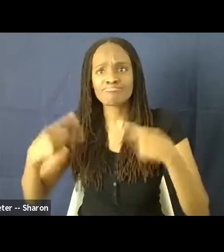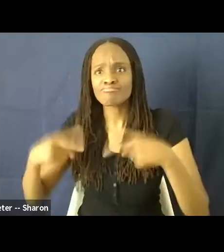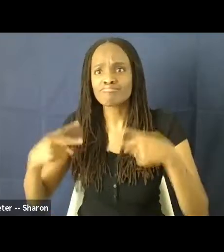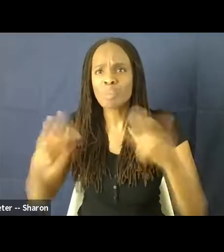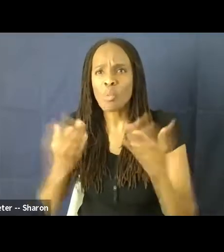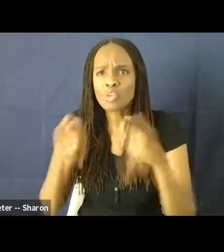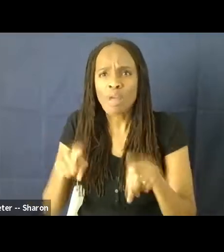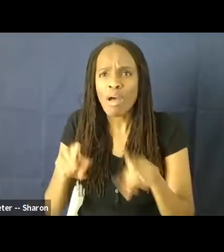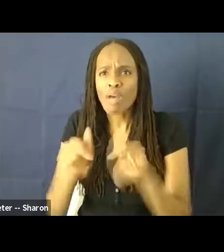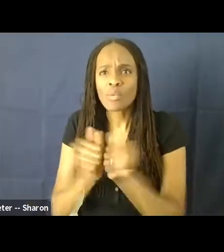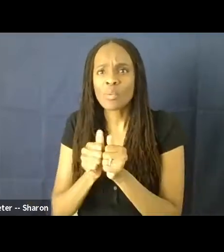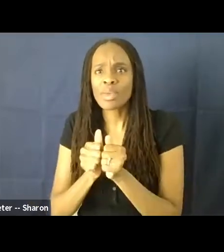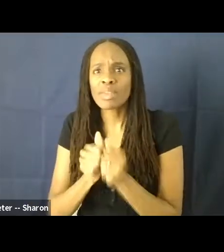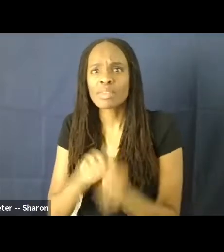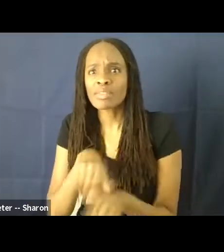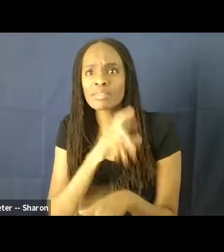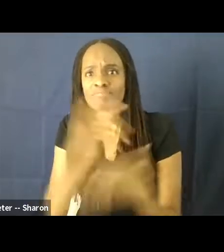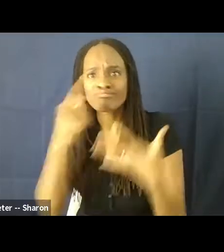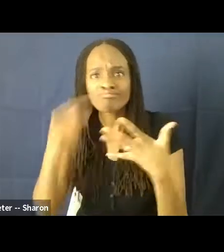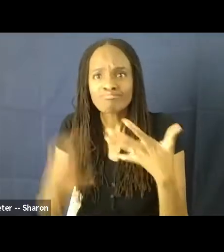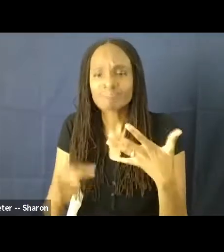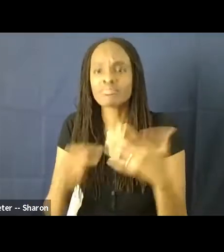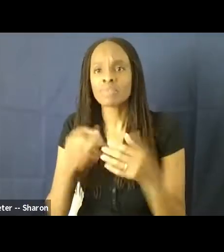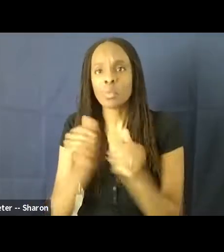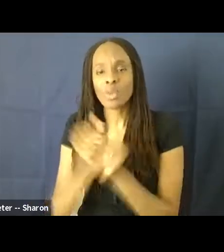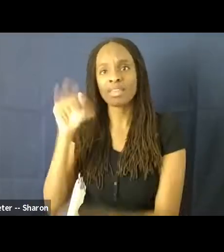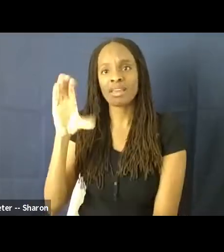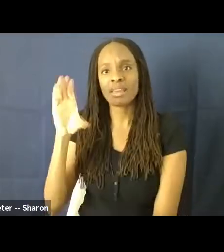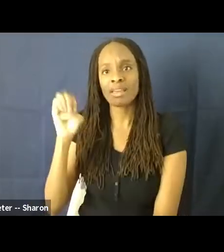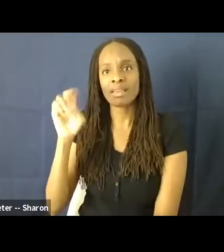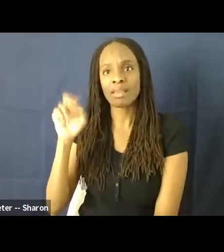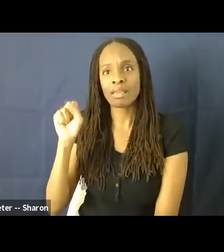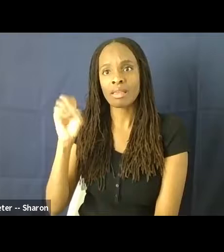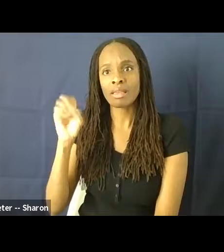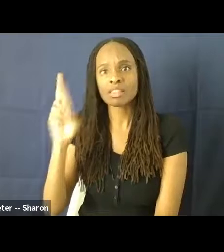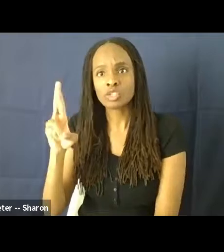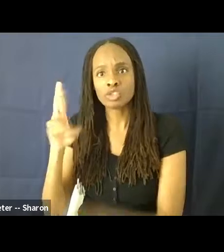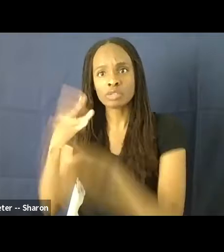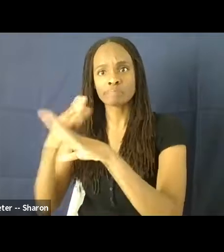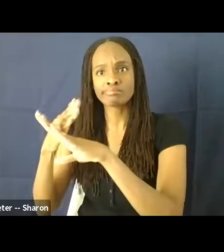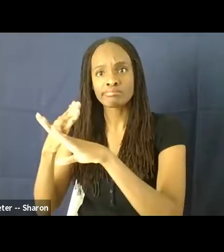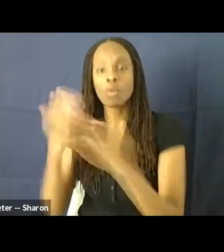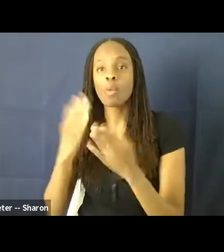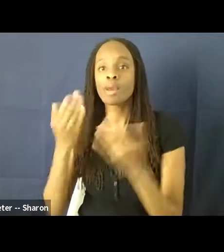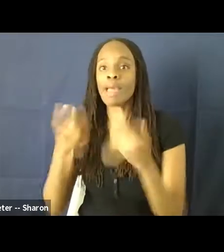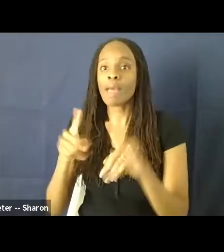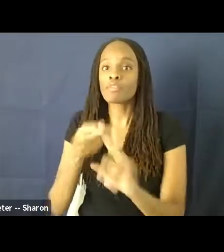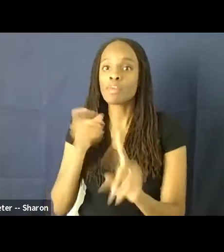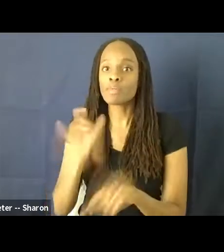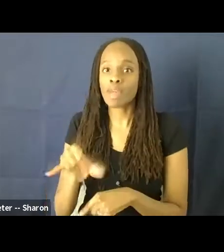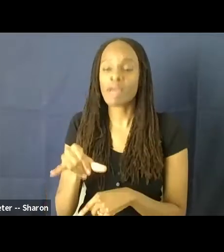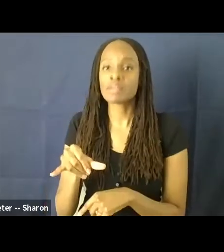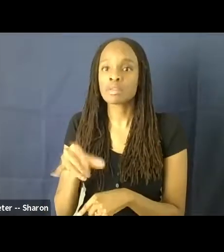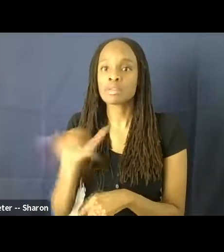going on with movies and the cultural validity of censoring them. And what came about from this and this sort of like